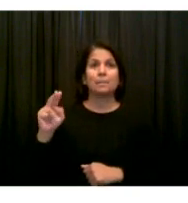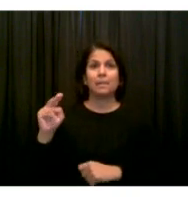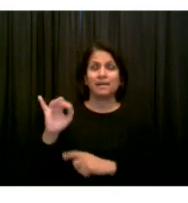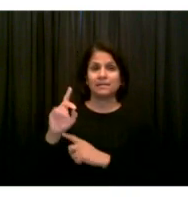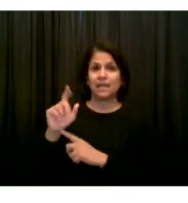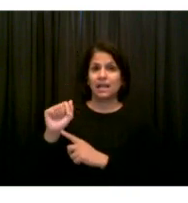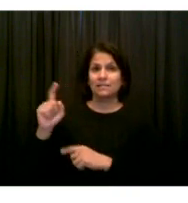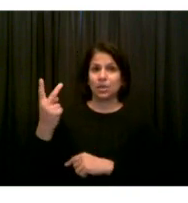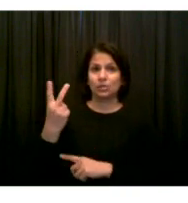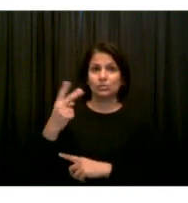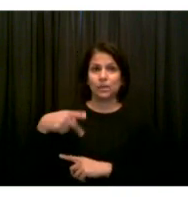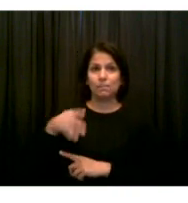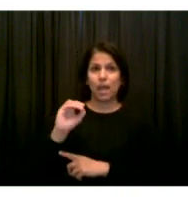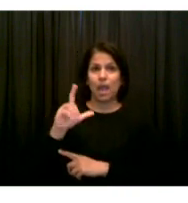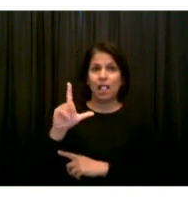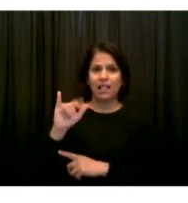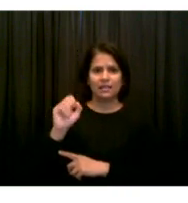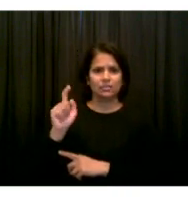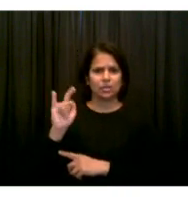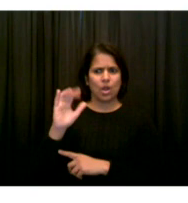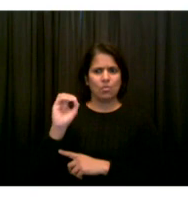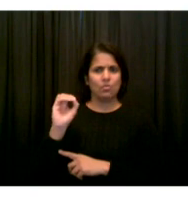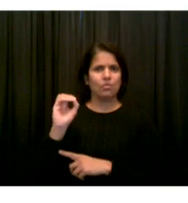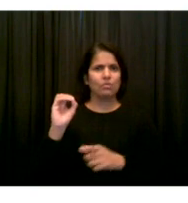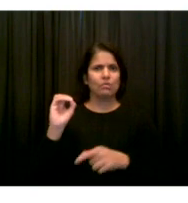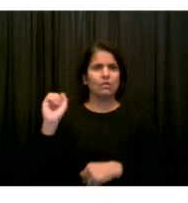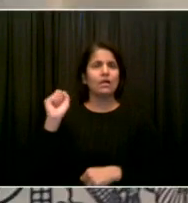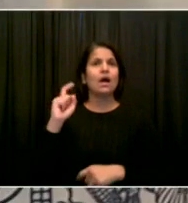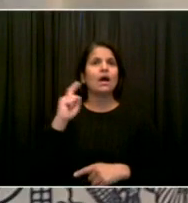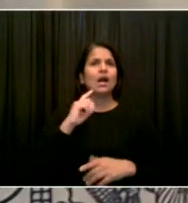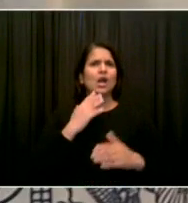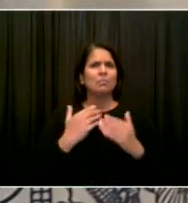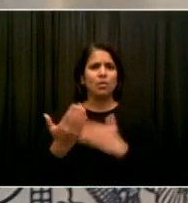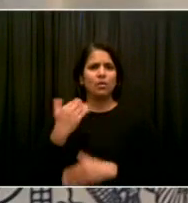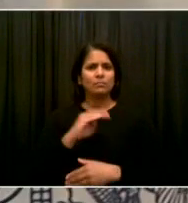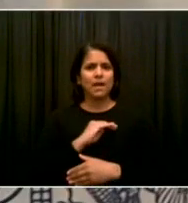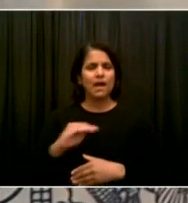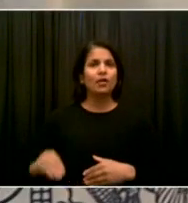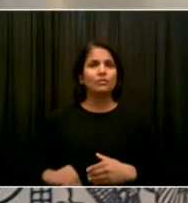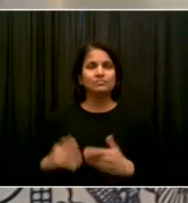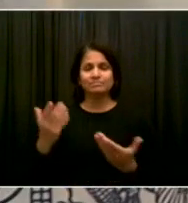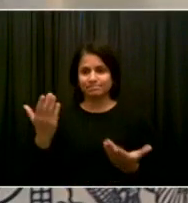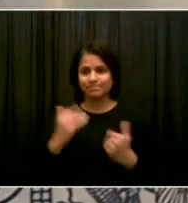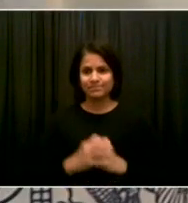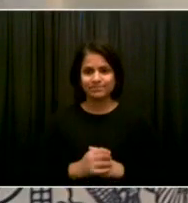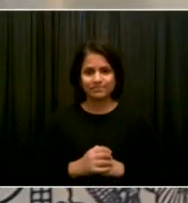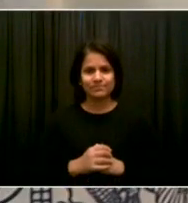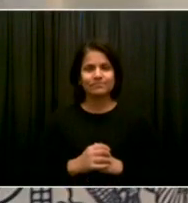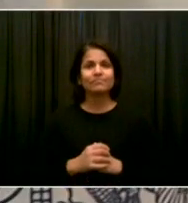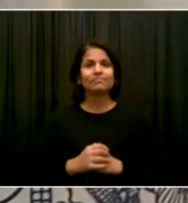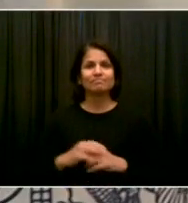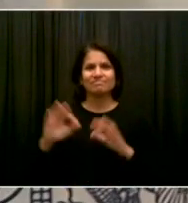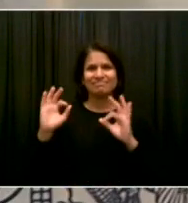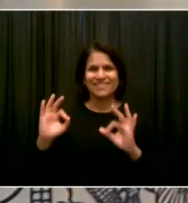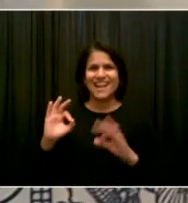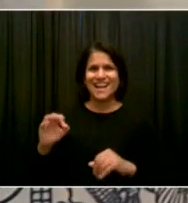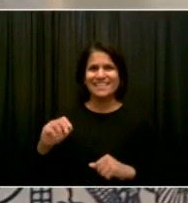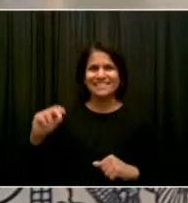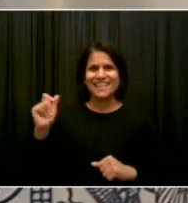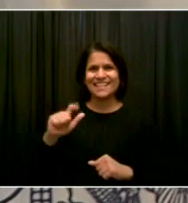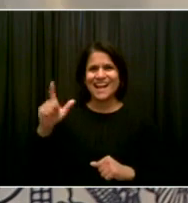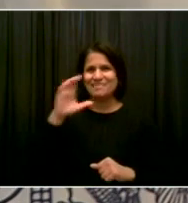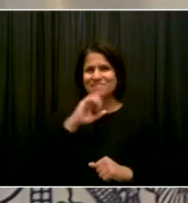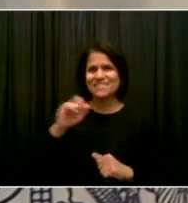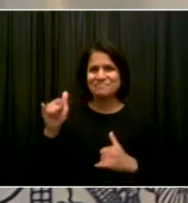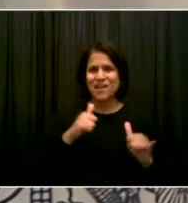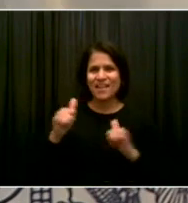Good morning, Mr. Mayor. How are you? Good, Amanda. How you been? I'm good, thanks. Glad we won't be partying tonight. But you know, in the sake